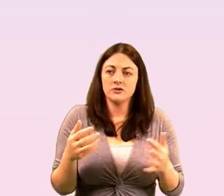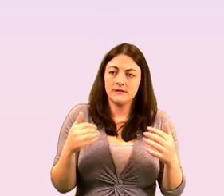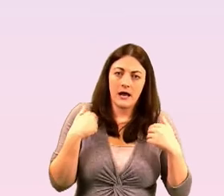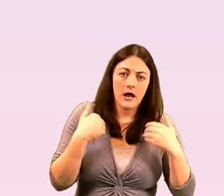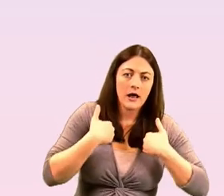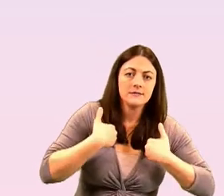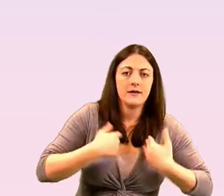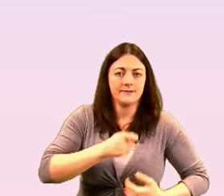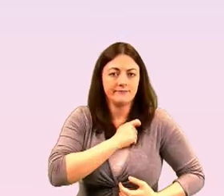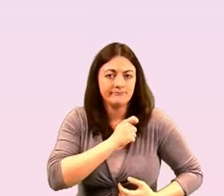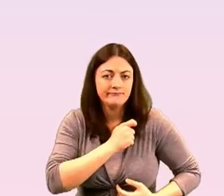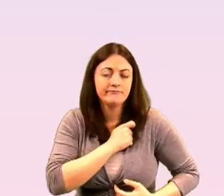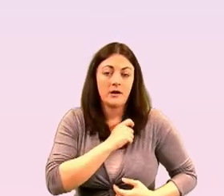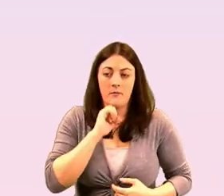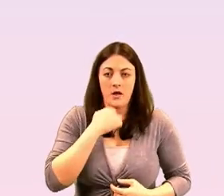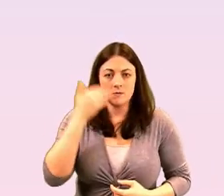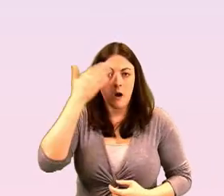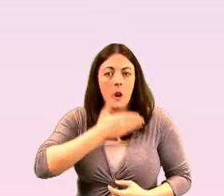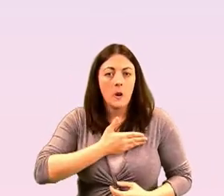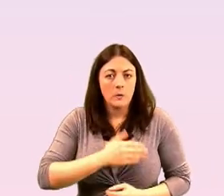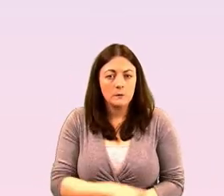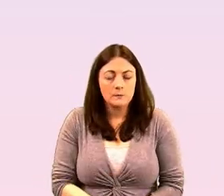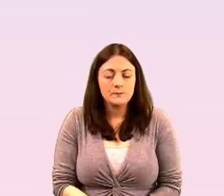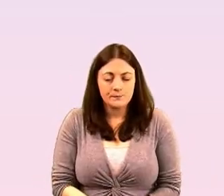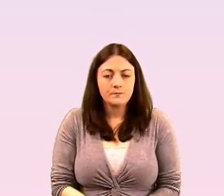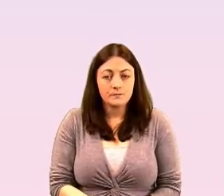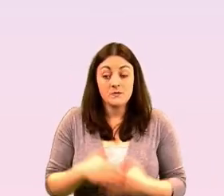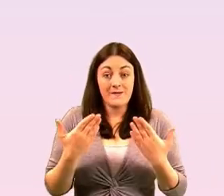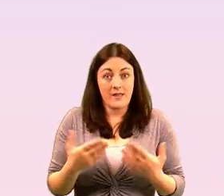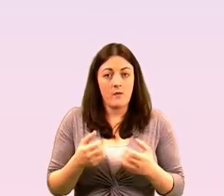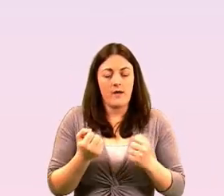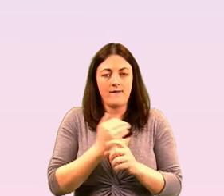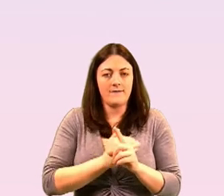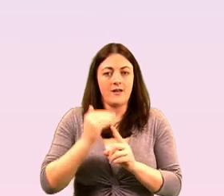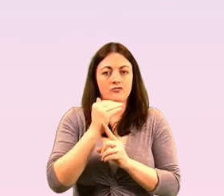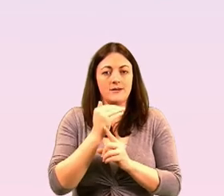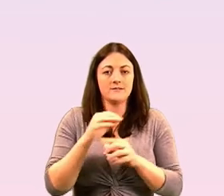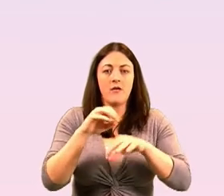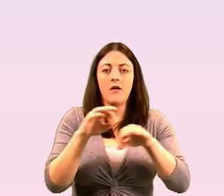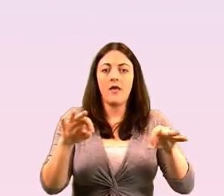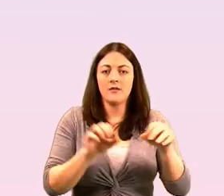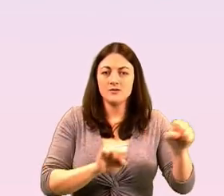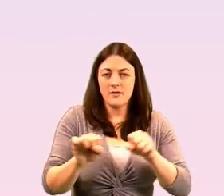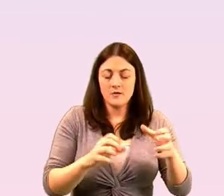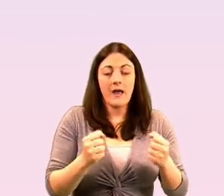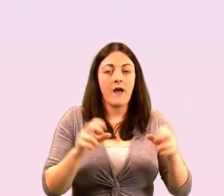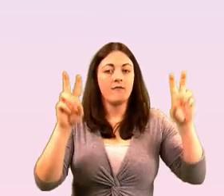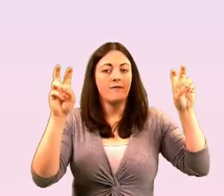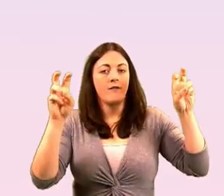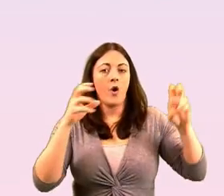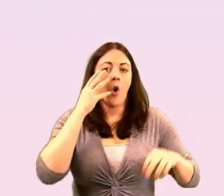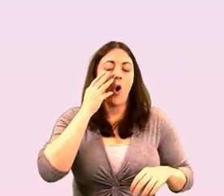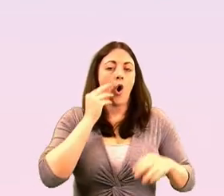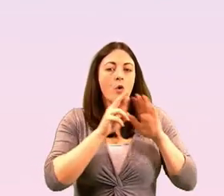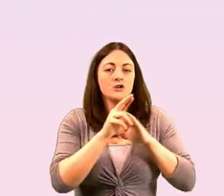so what we've done to respond we've increased our online services we've developed an older and bolder online